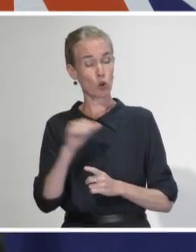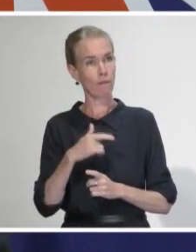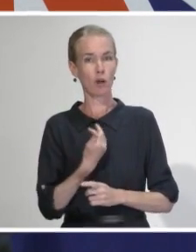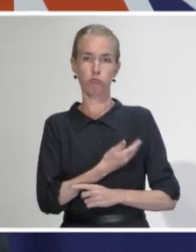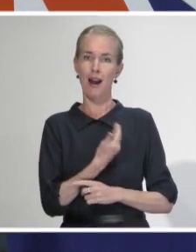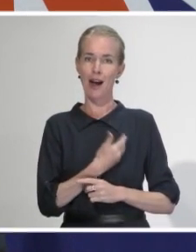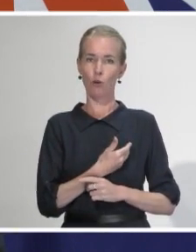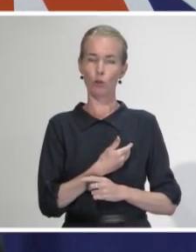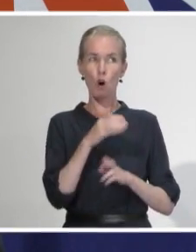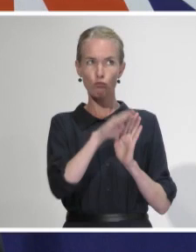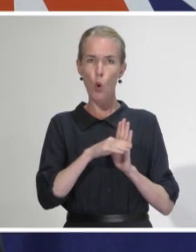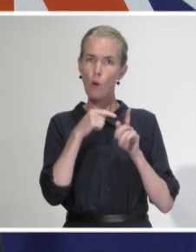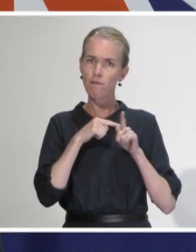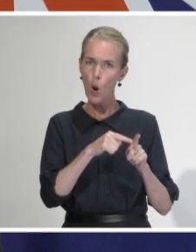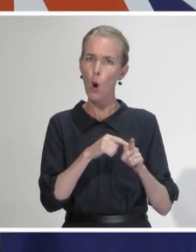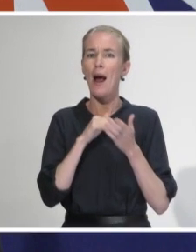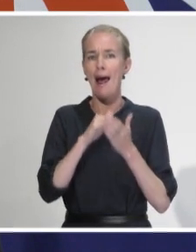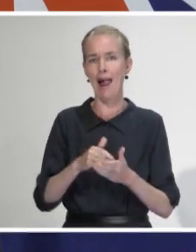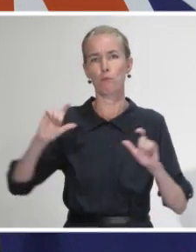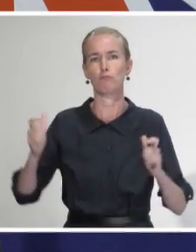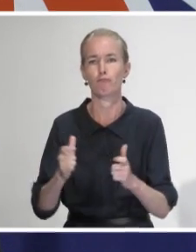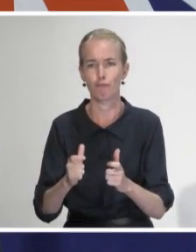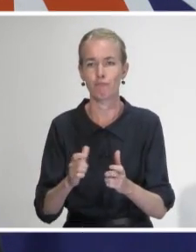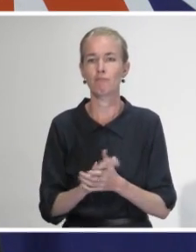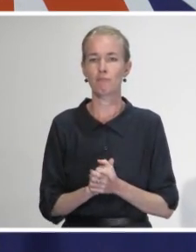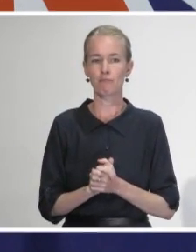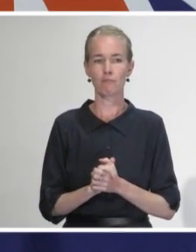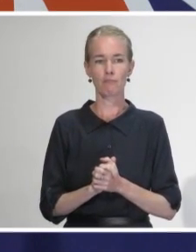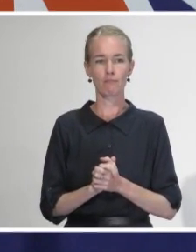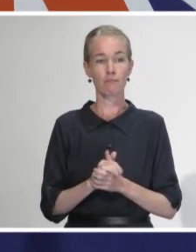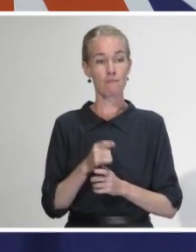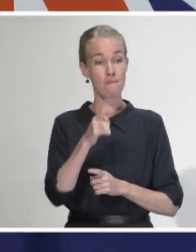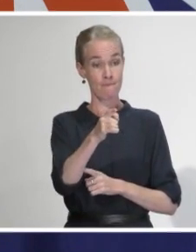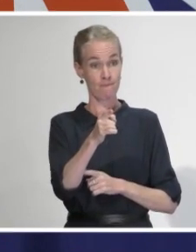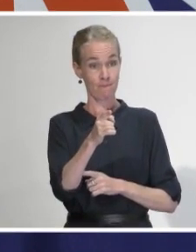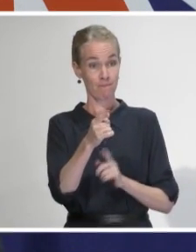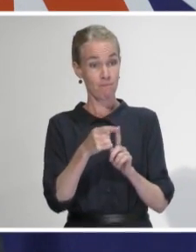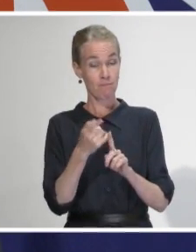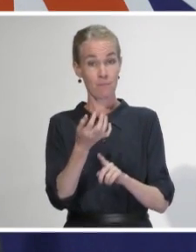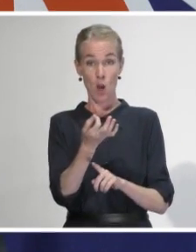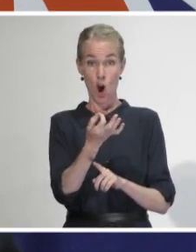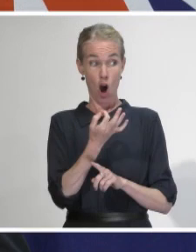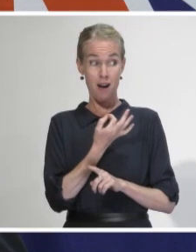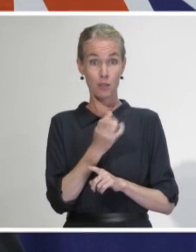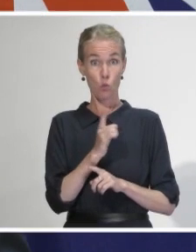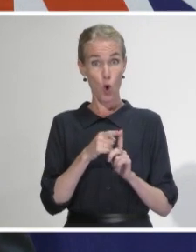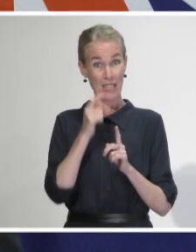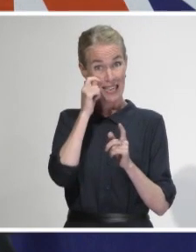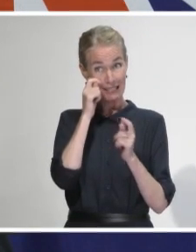Final question? The increase in testing, where do you imagine that will be happening and is that surveillance testing effectively?